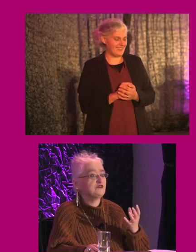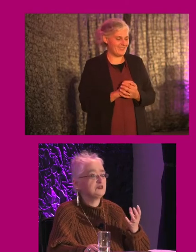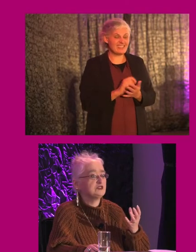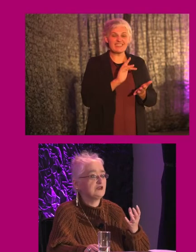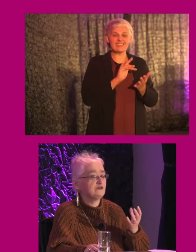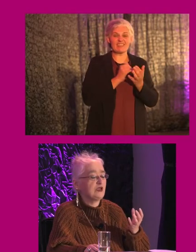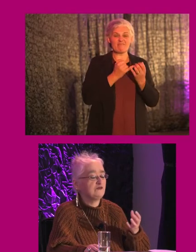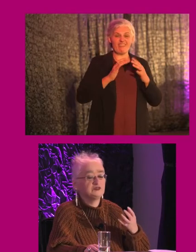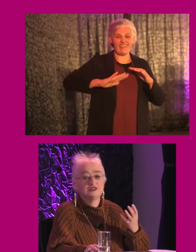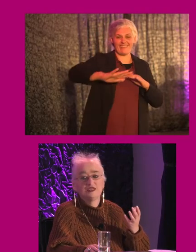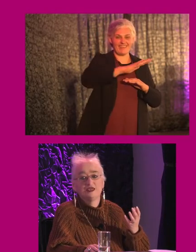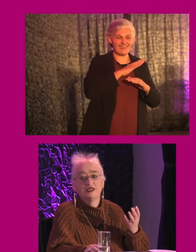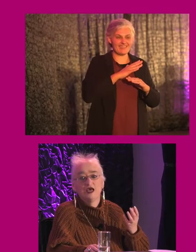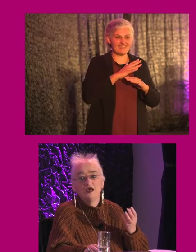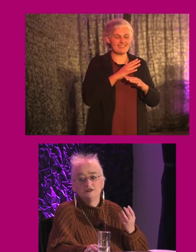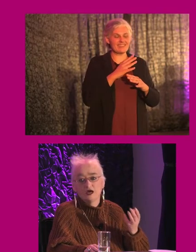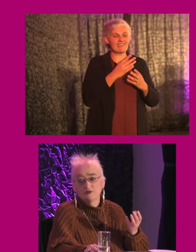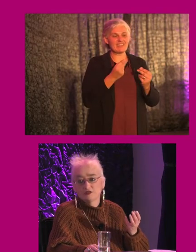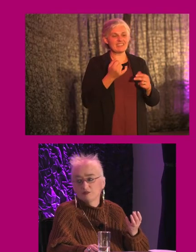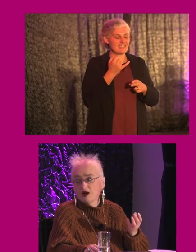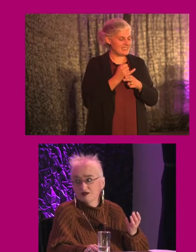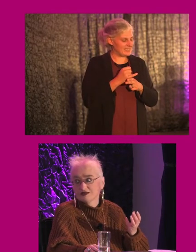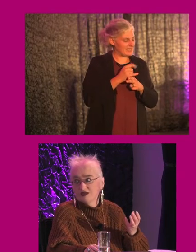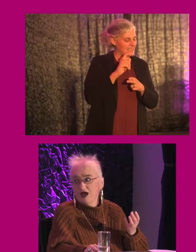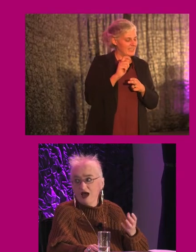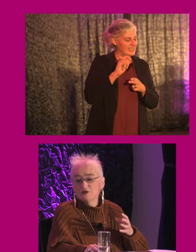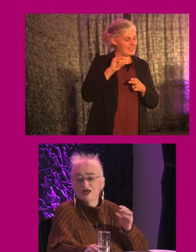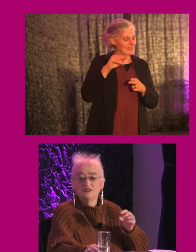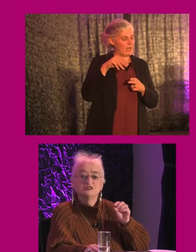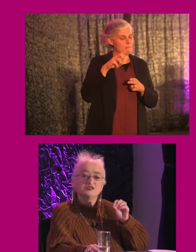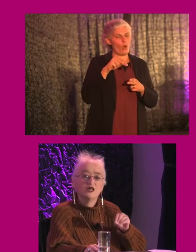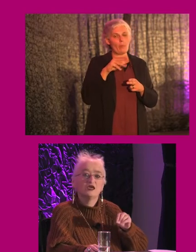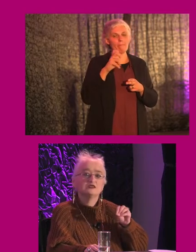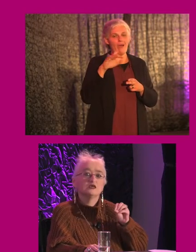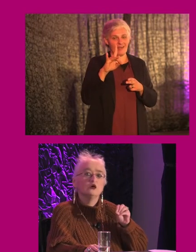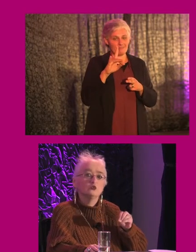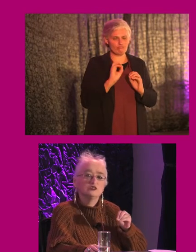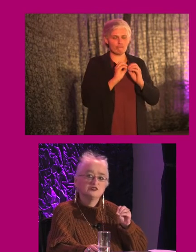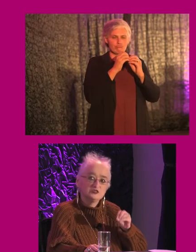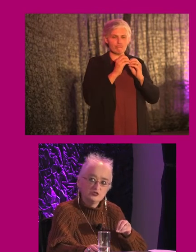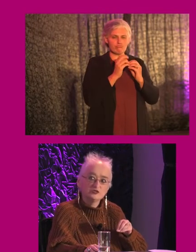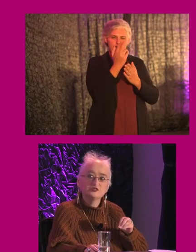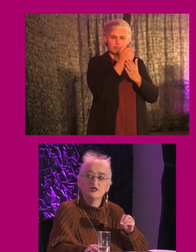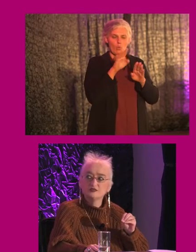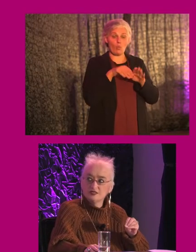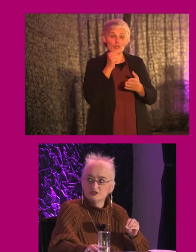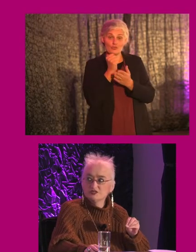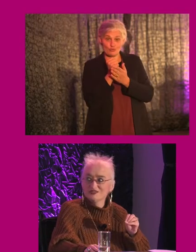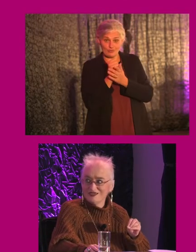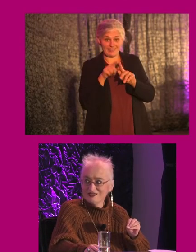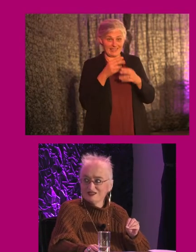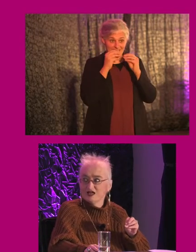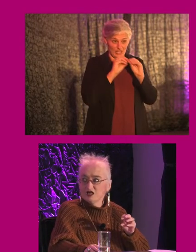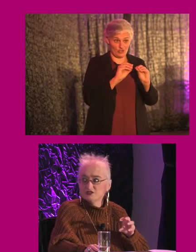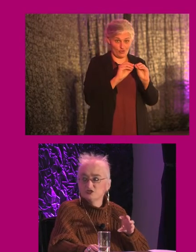play facility in Timon Park. And it was actually designed with the students and teachers teachers